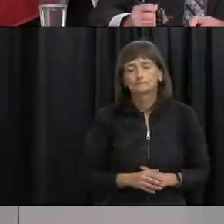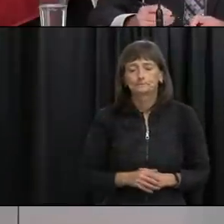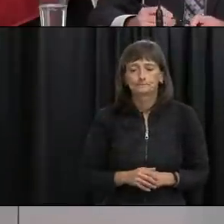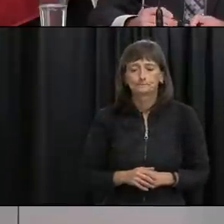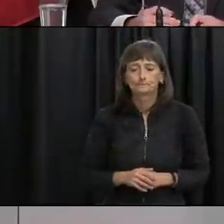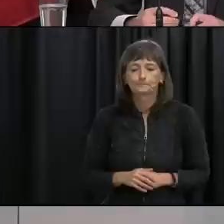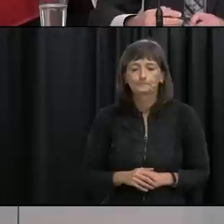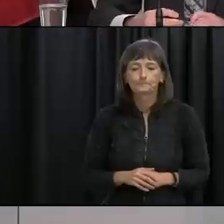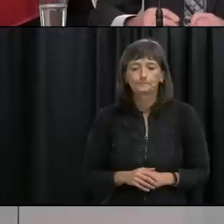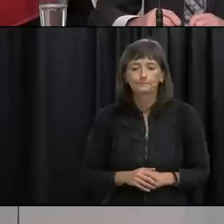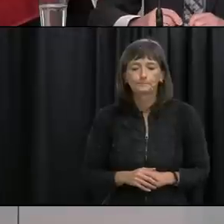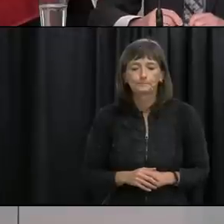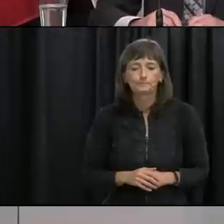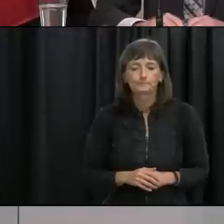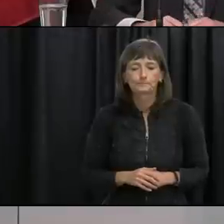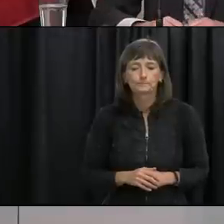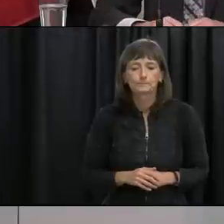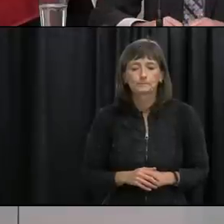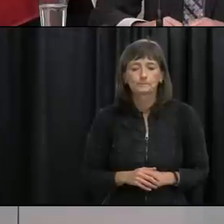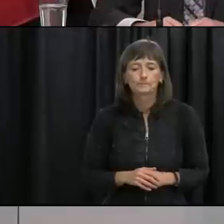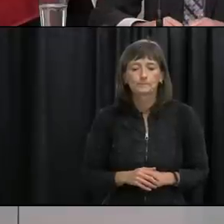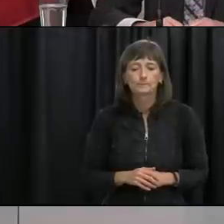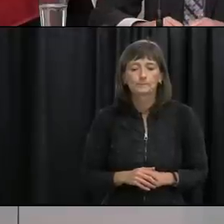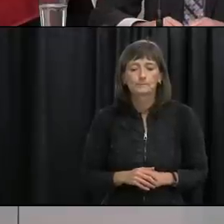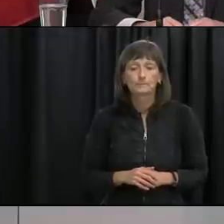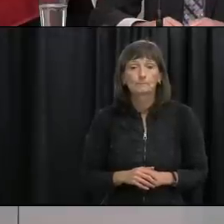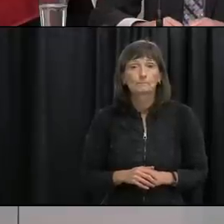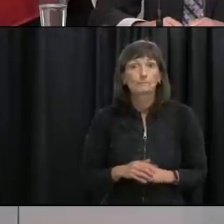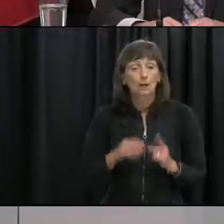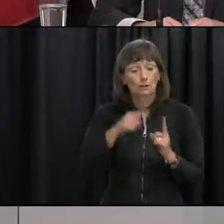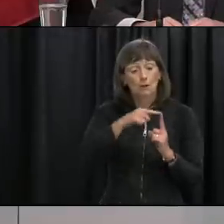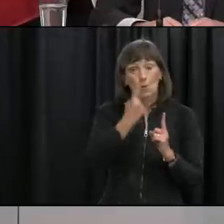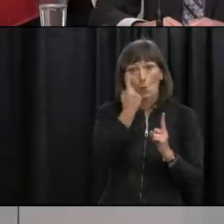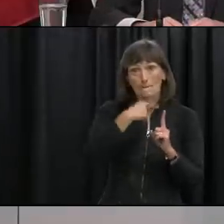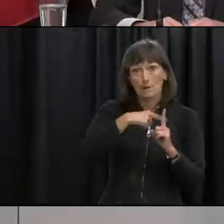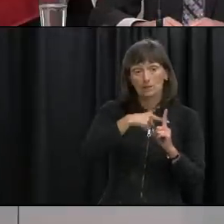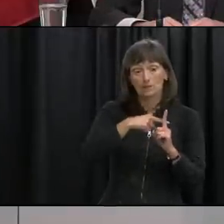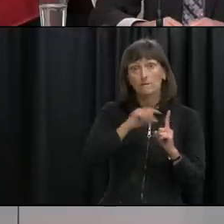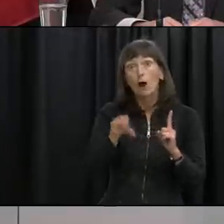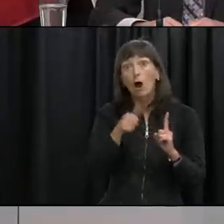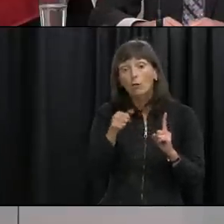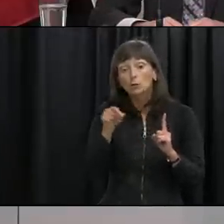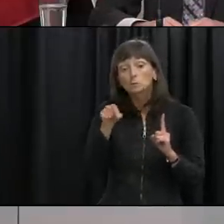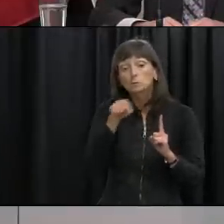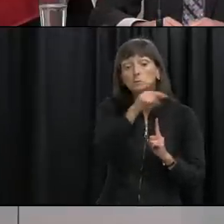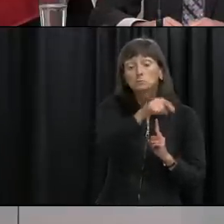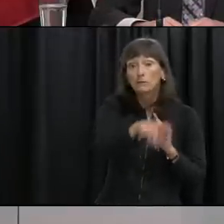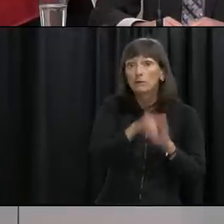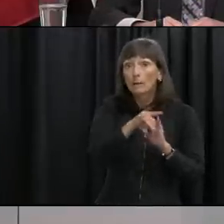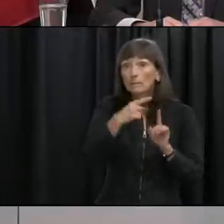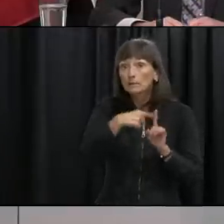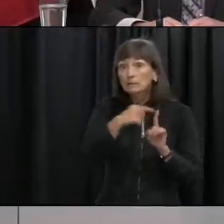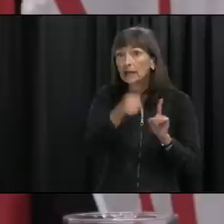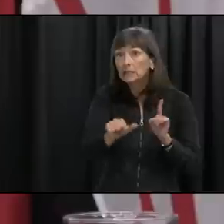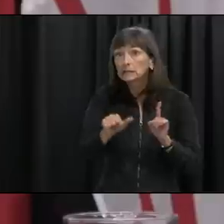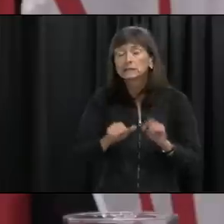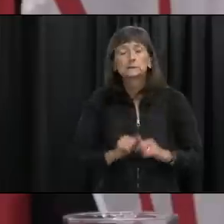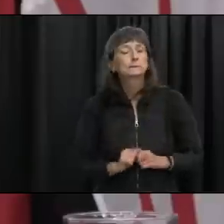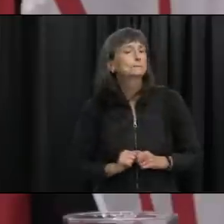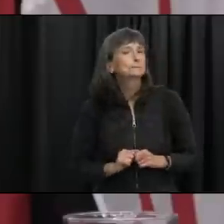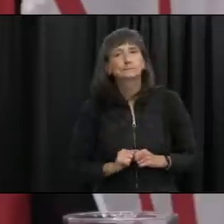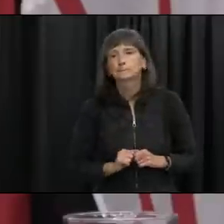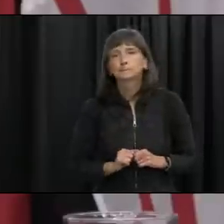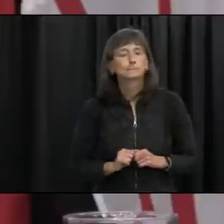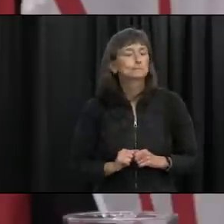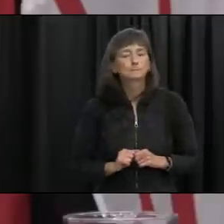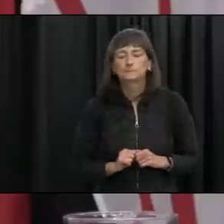ahead hi there have any further positive cases been identified associated with this particular case we've had no positive